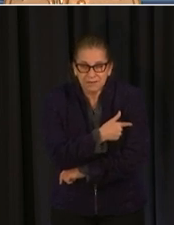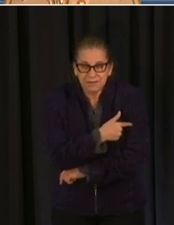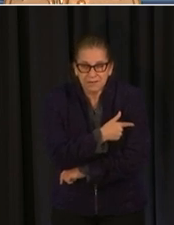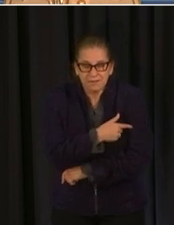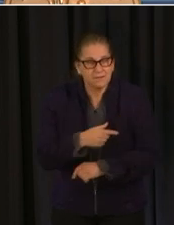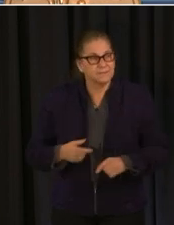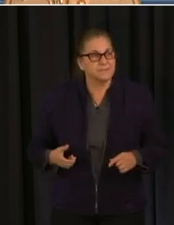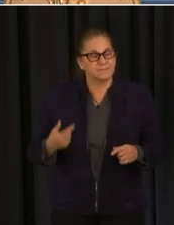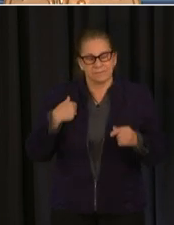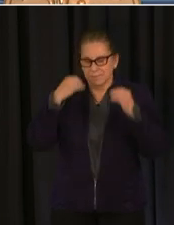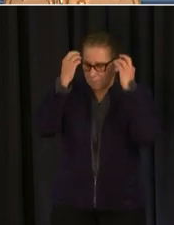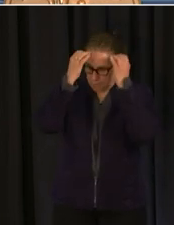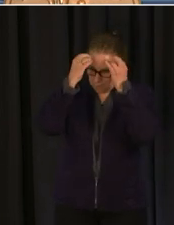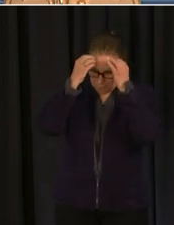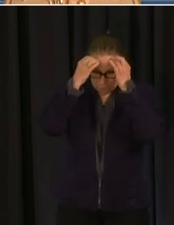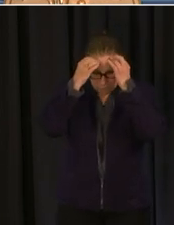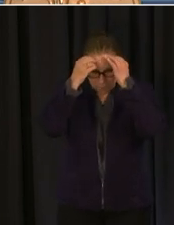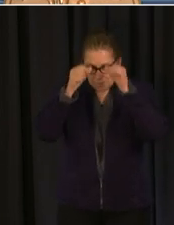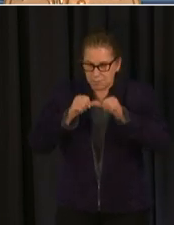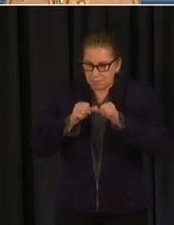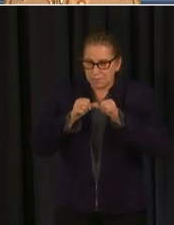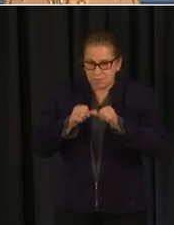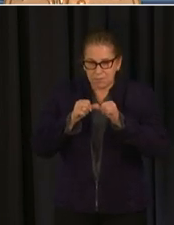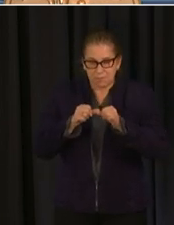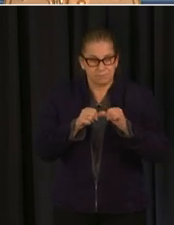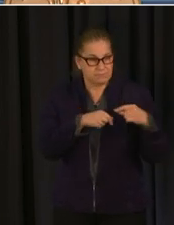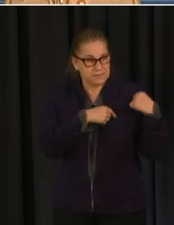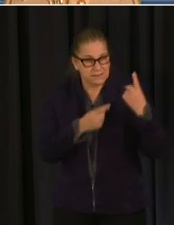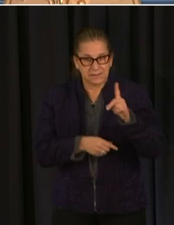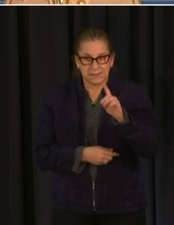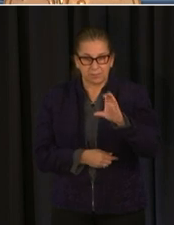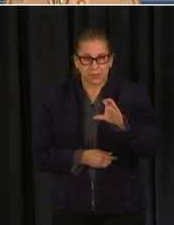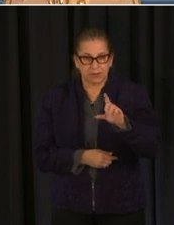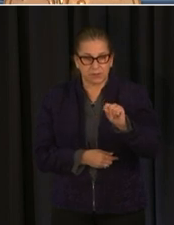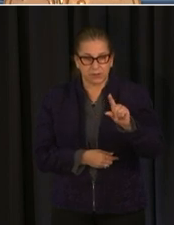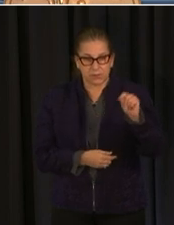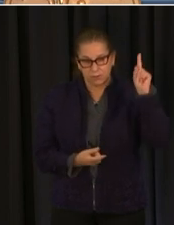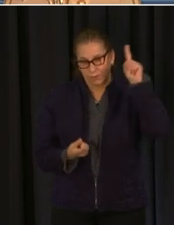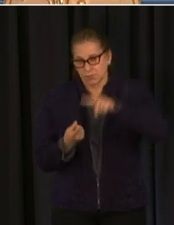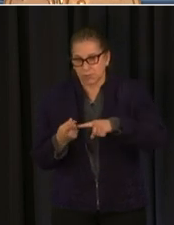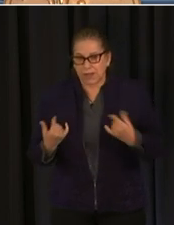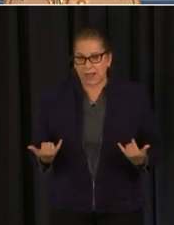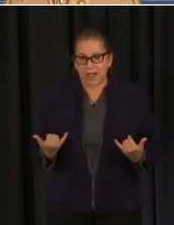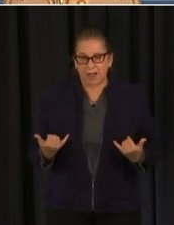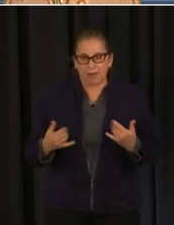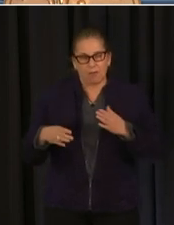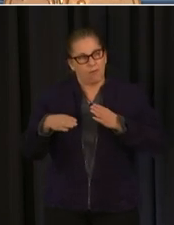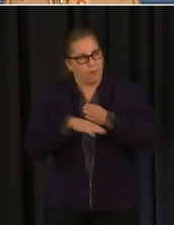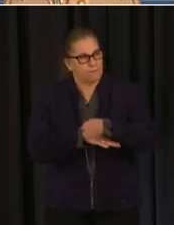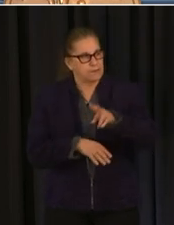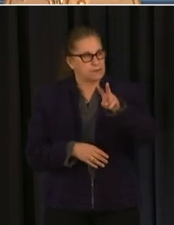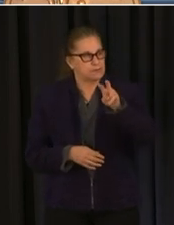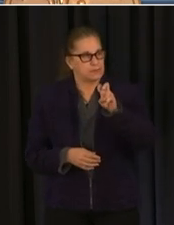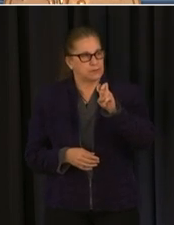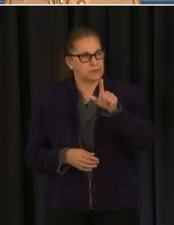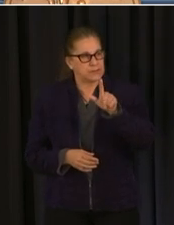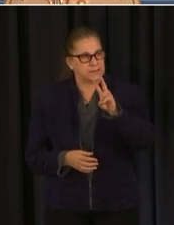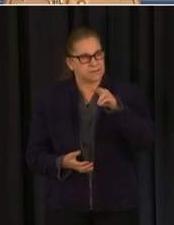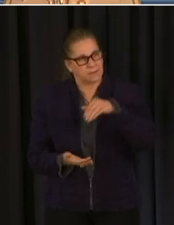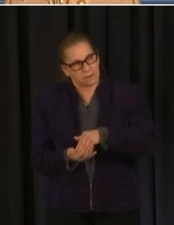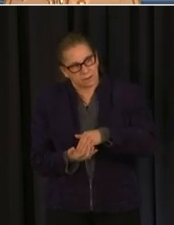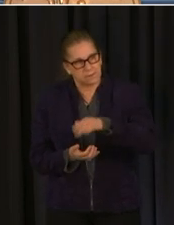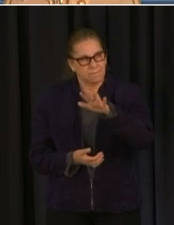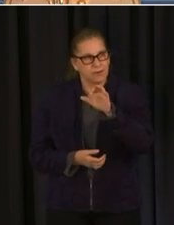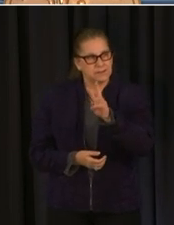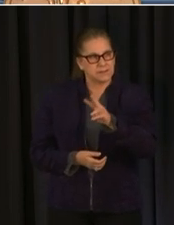mind uh since december 2020 uh over 200 000 dc residents have been fully vaccinated but that